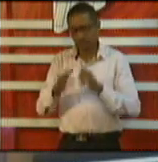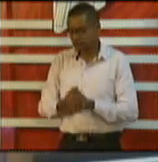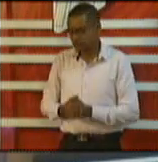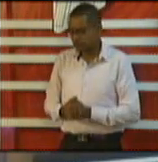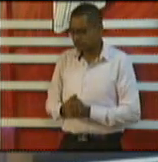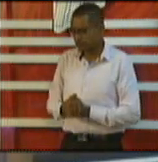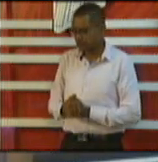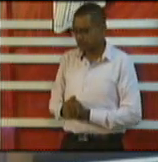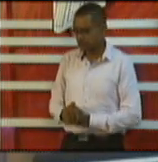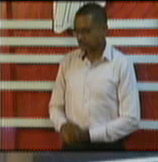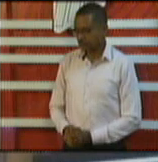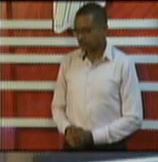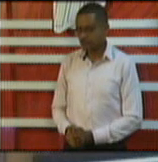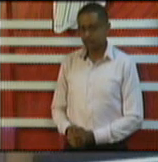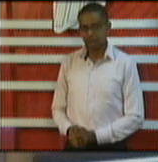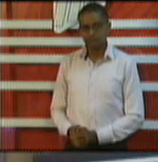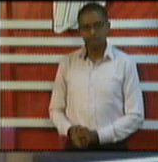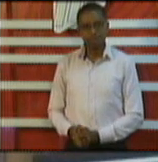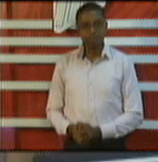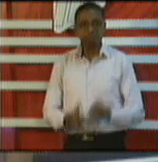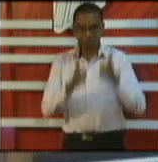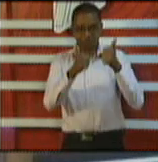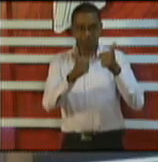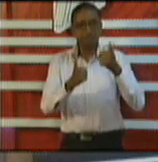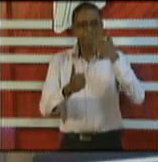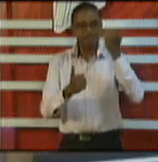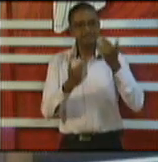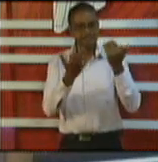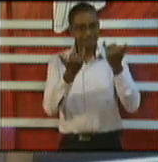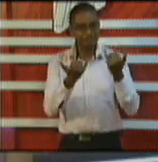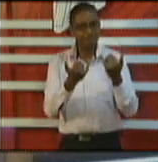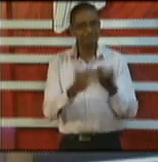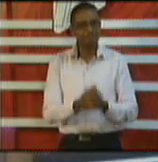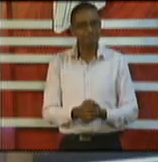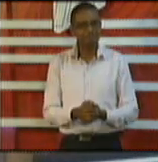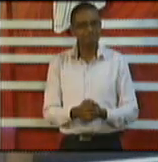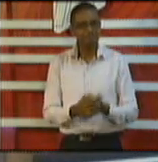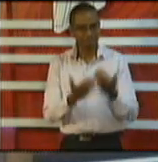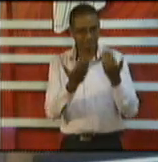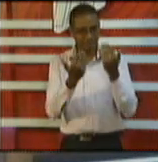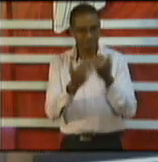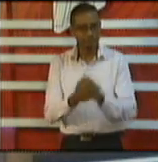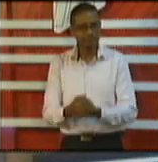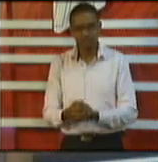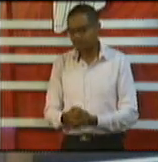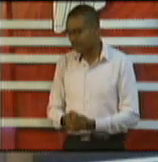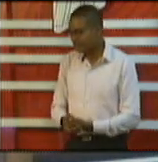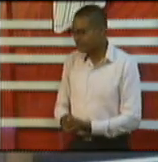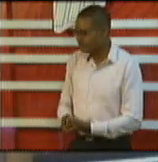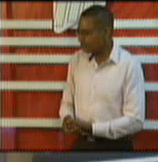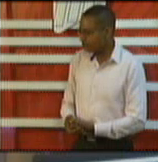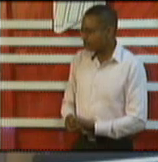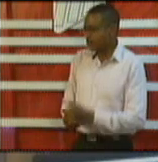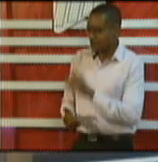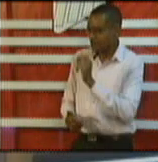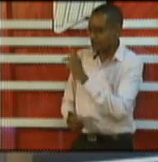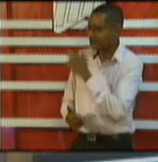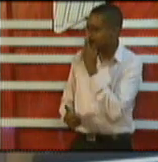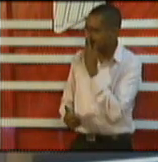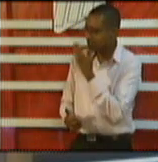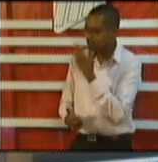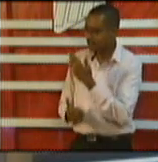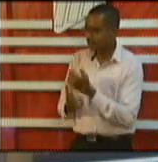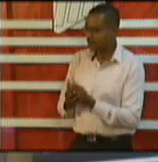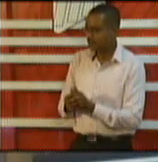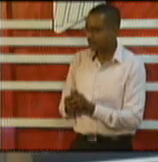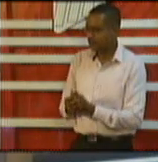hello you're right yes good are you hearing us yes loud and clear now all right okay thank you I know